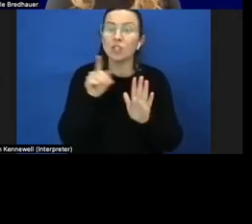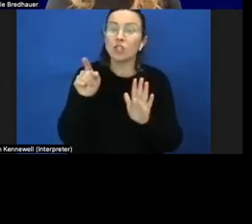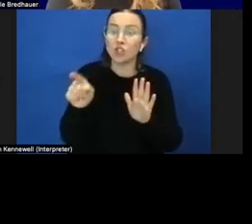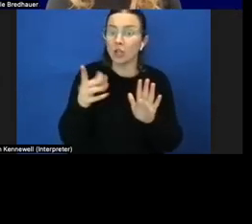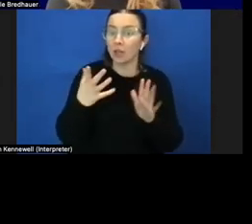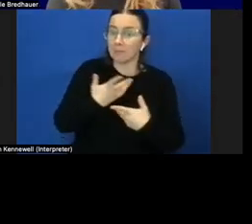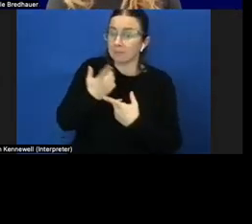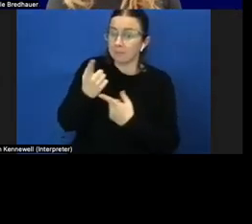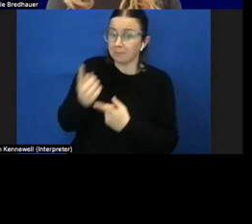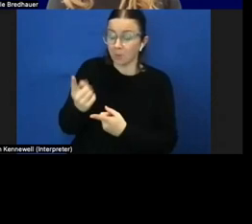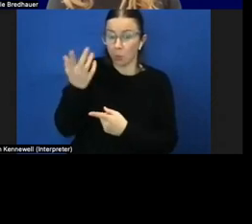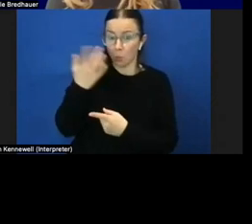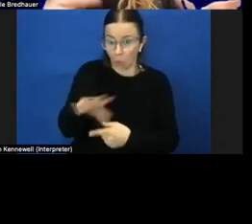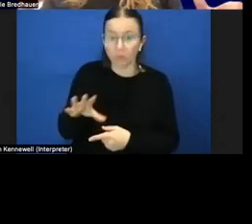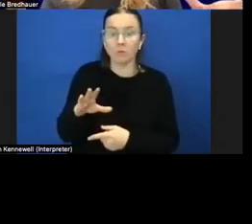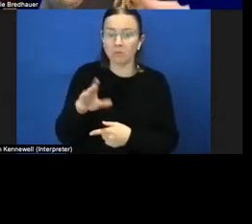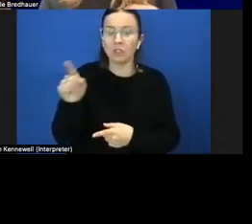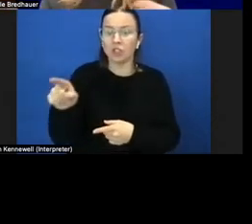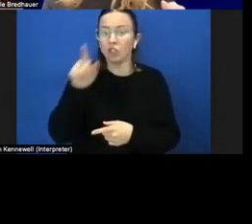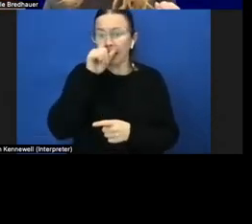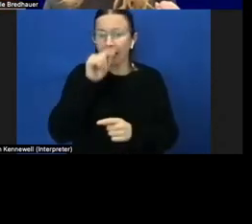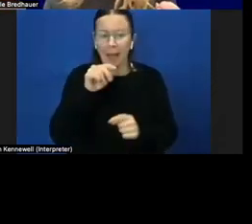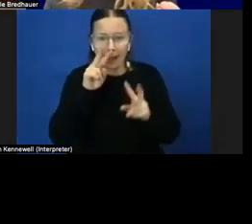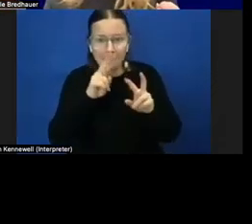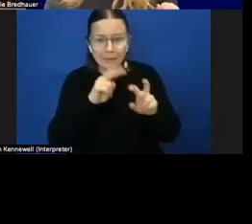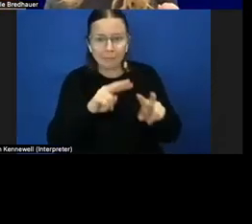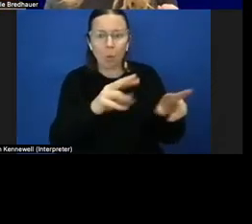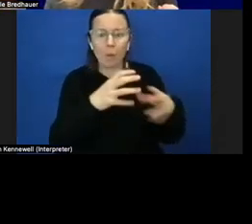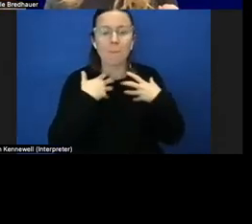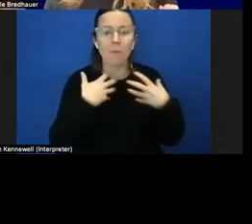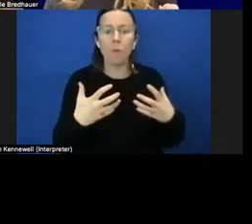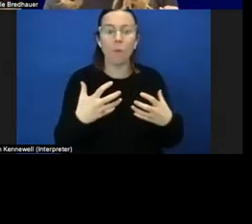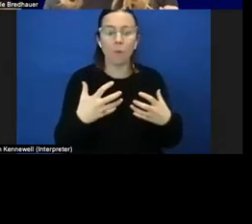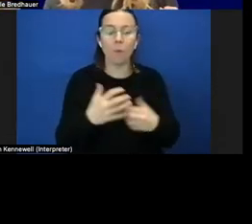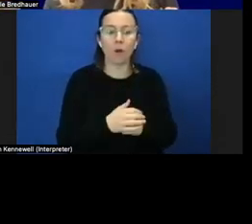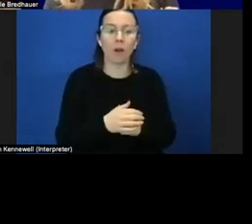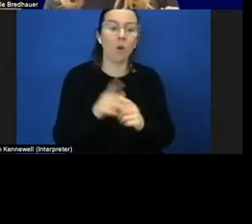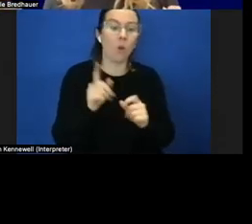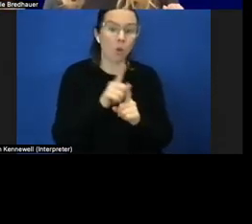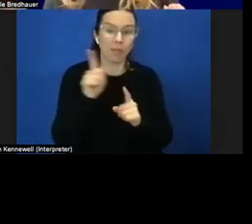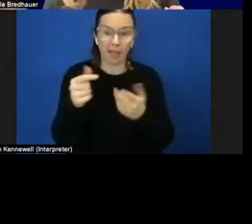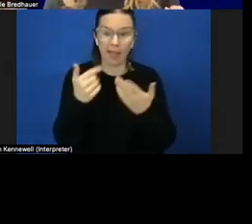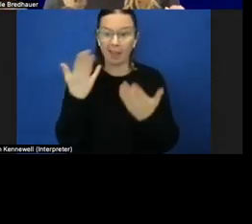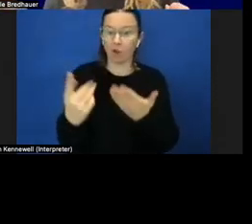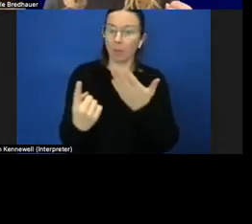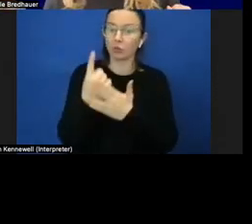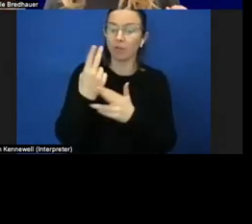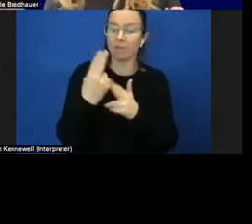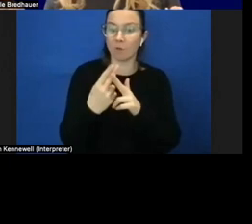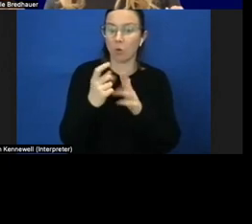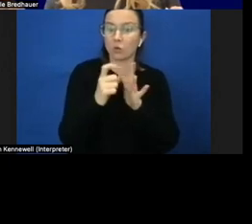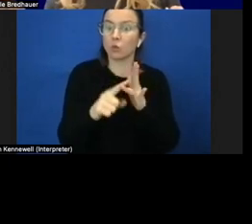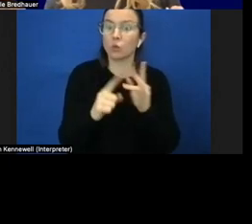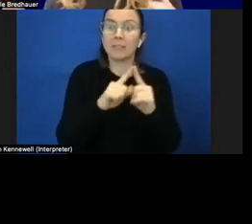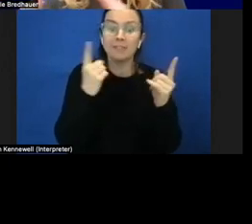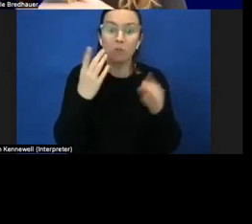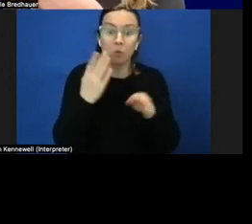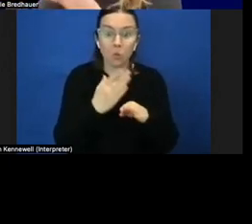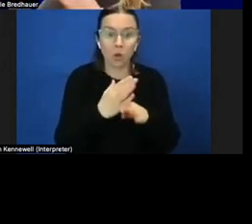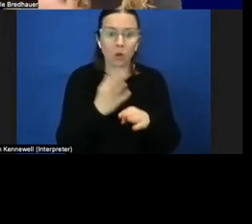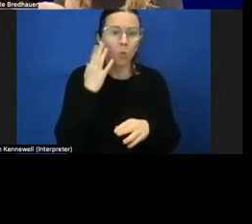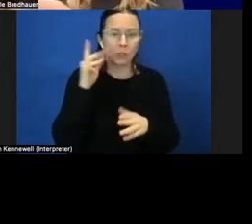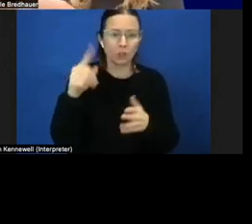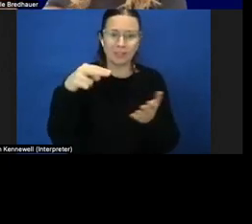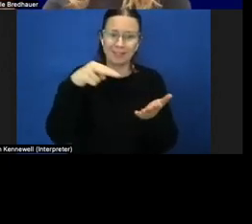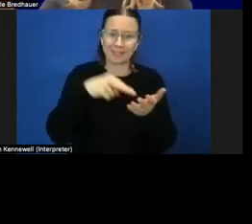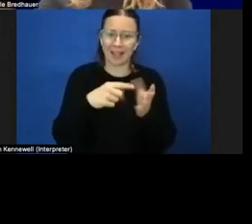chooses down the track it's also enabled her to do different work um when she's standing at the door so